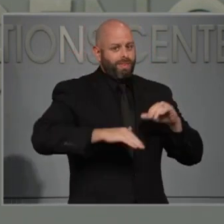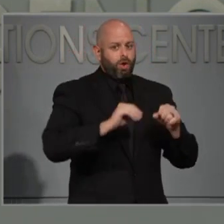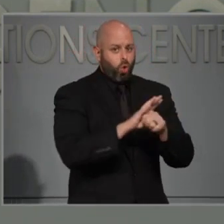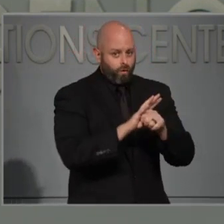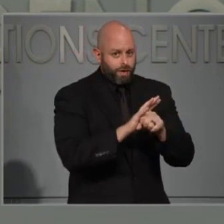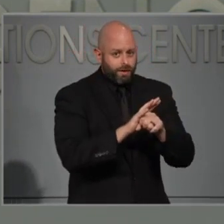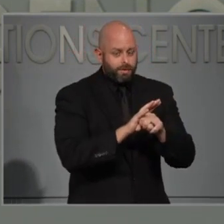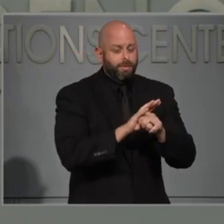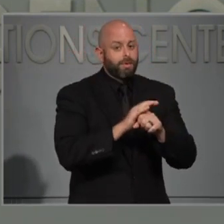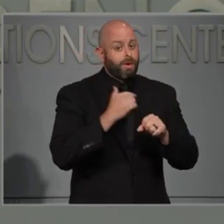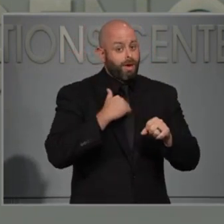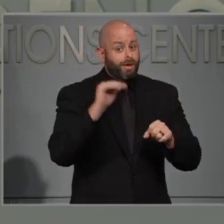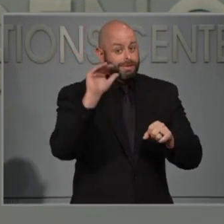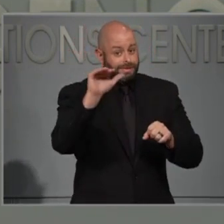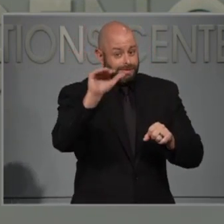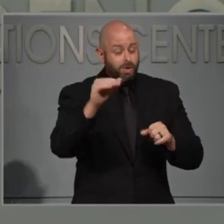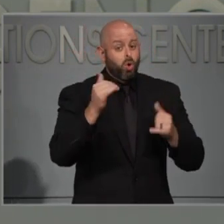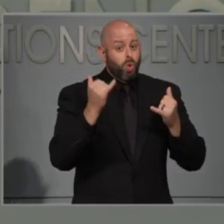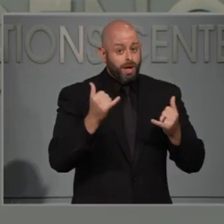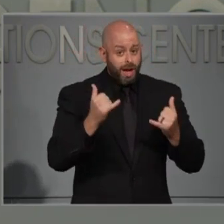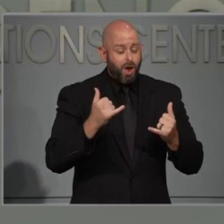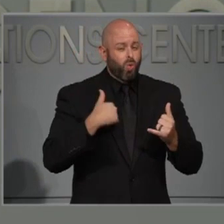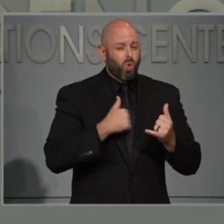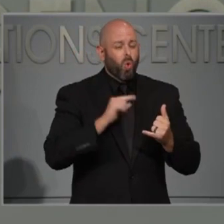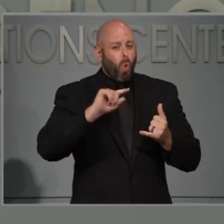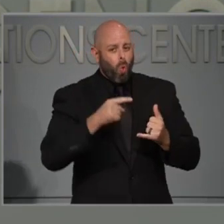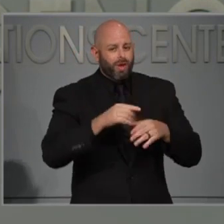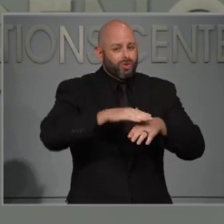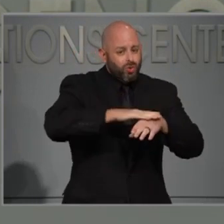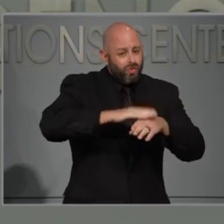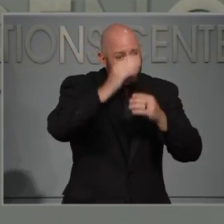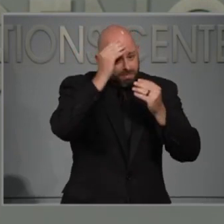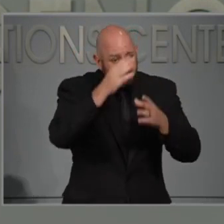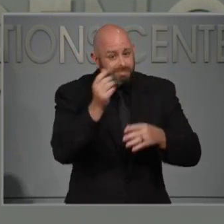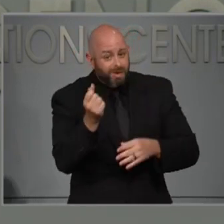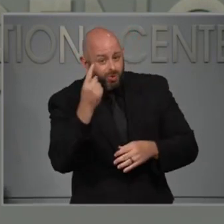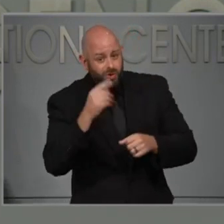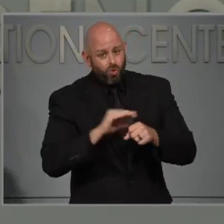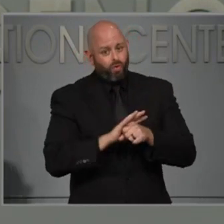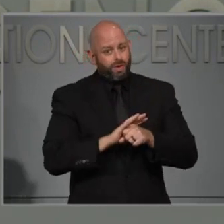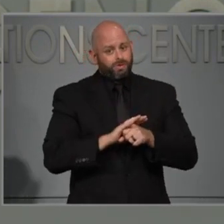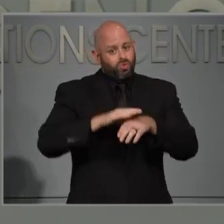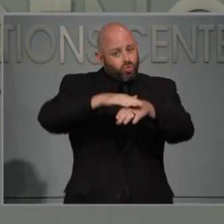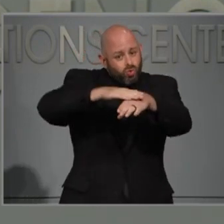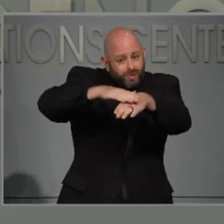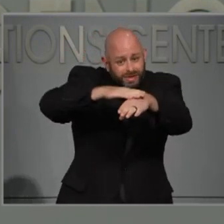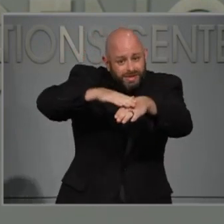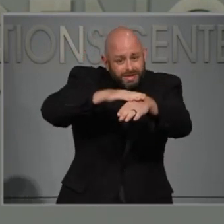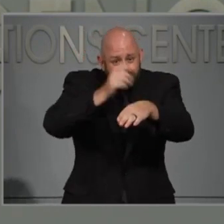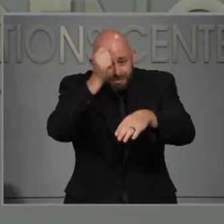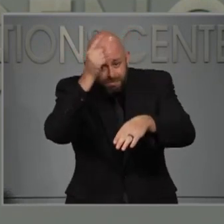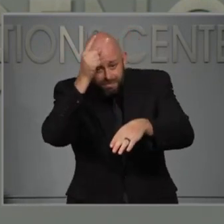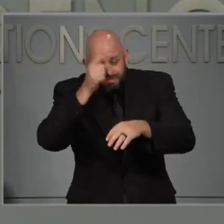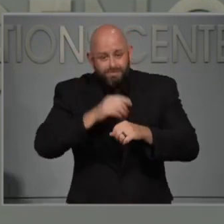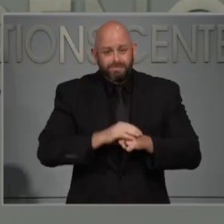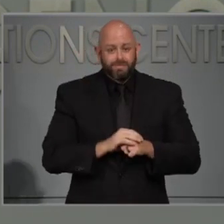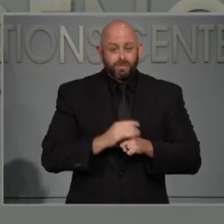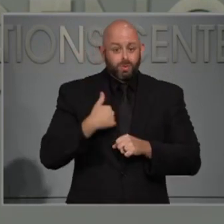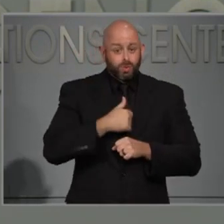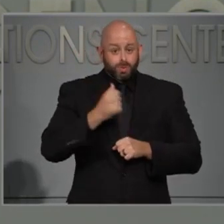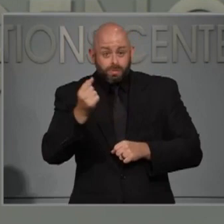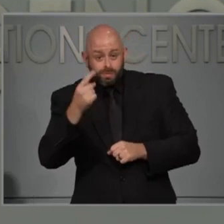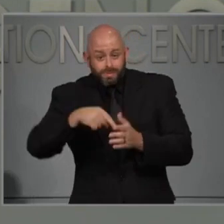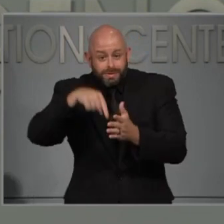is that we are at the beginning of understanding all the different ways in which a virus could present. We know that this virus causes